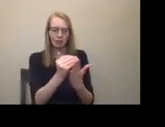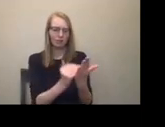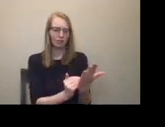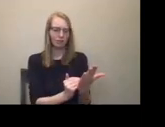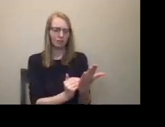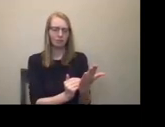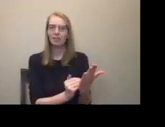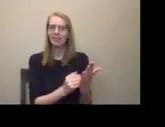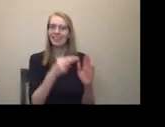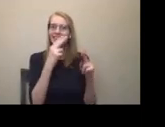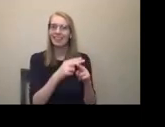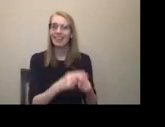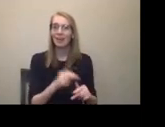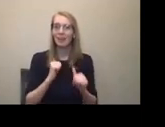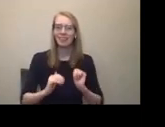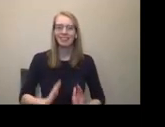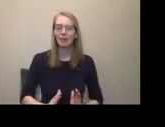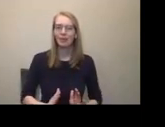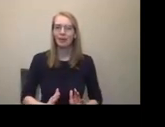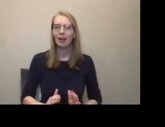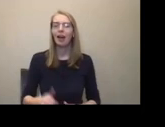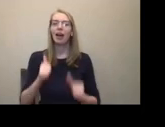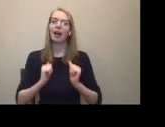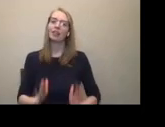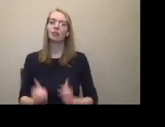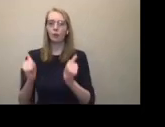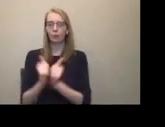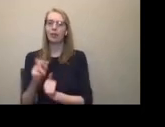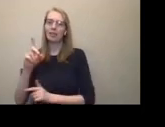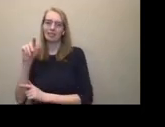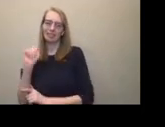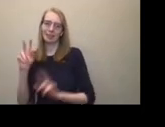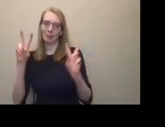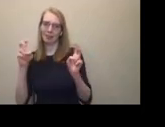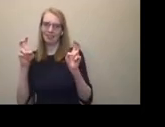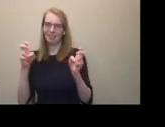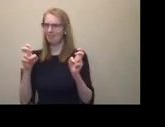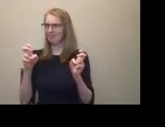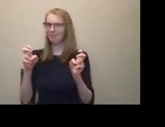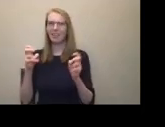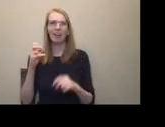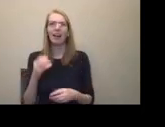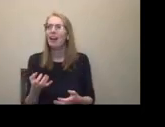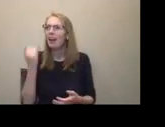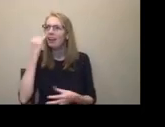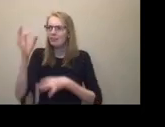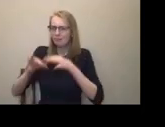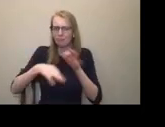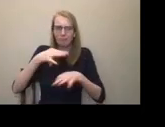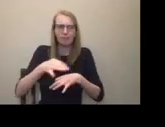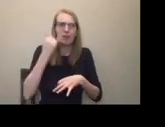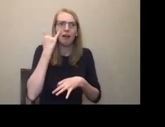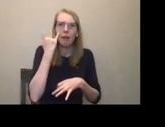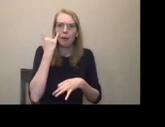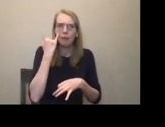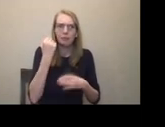Like I said, absolutely violation of industry protocols not to credit every year or your artists by name. So why do we think it's okay to say